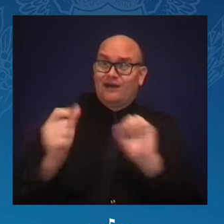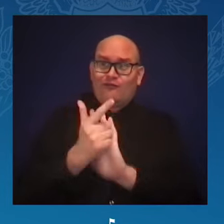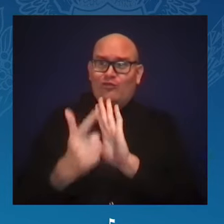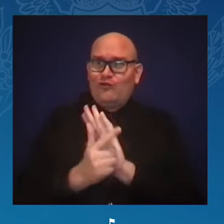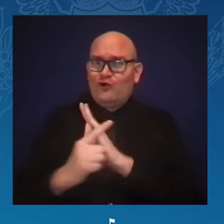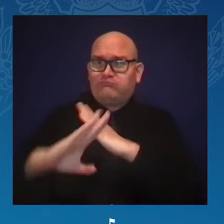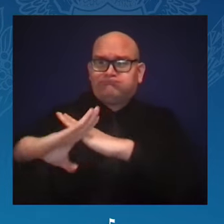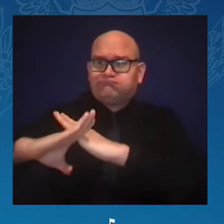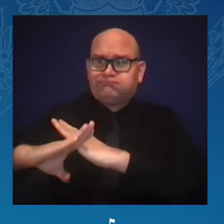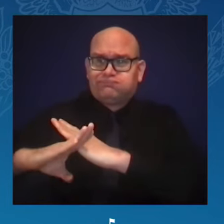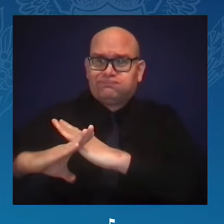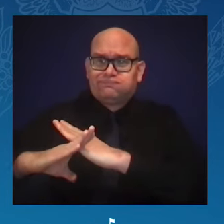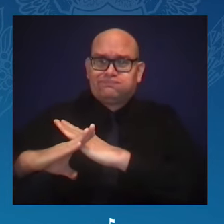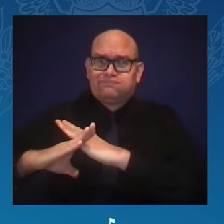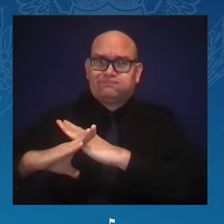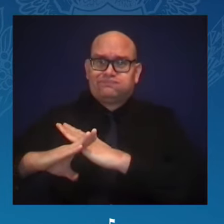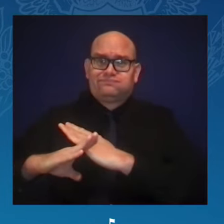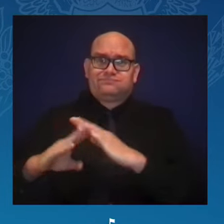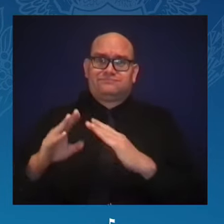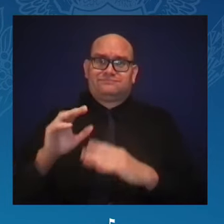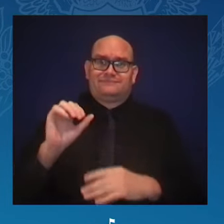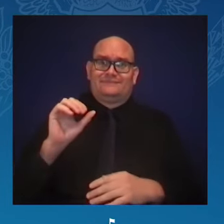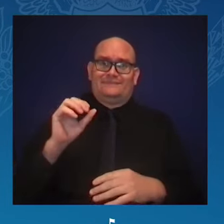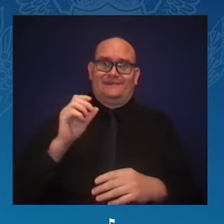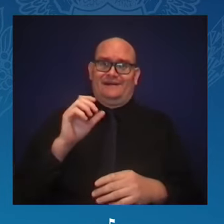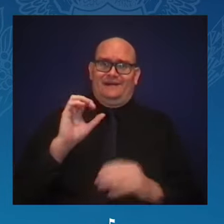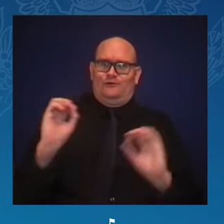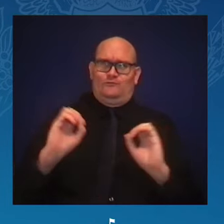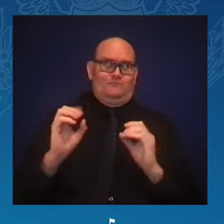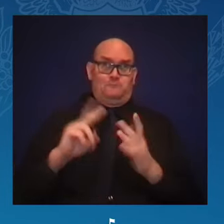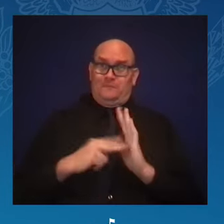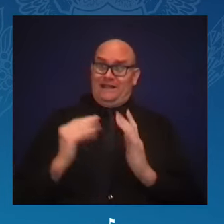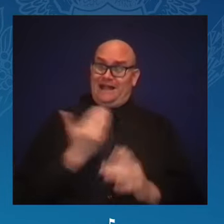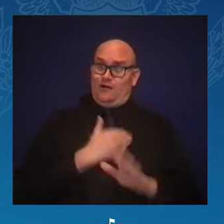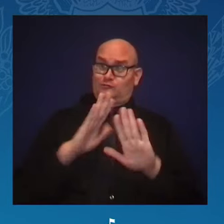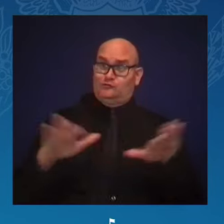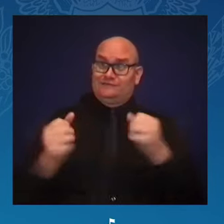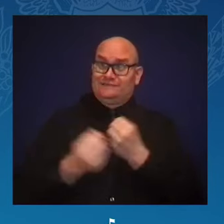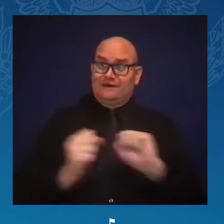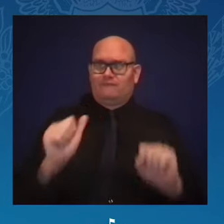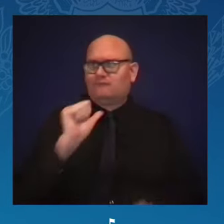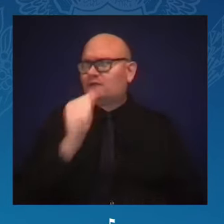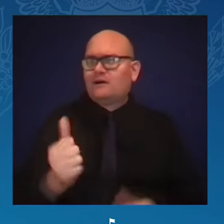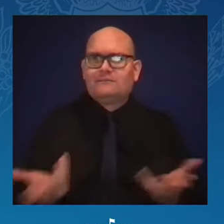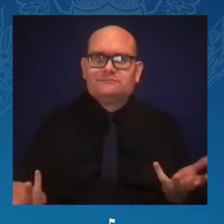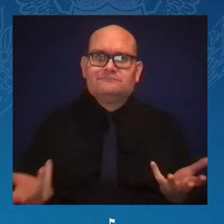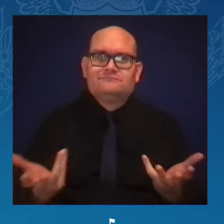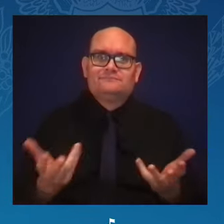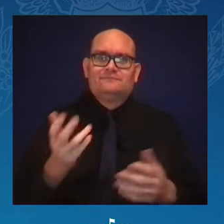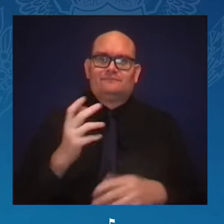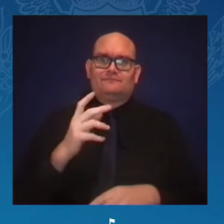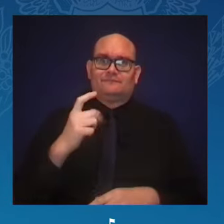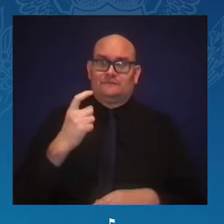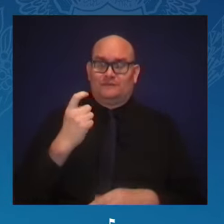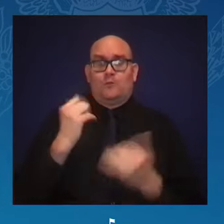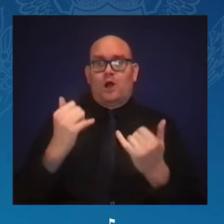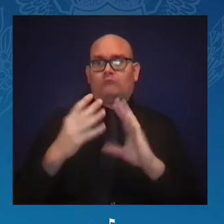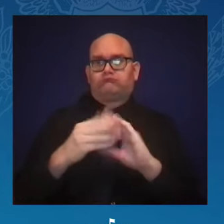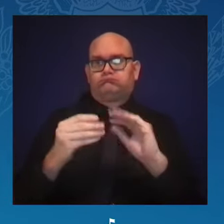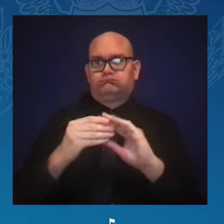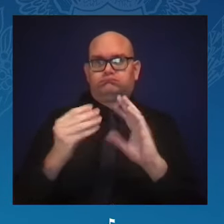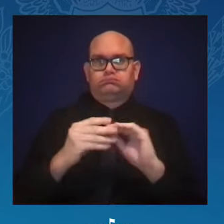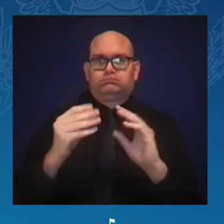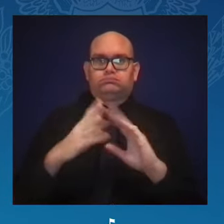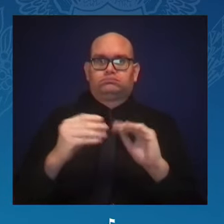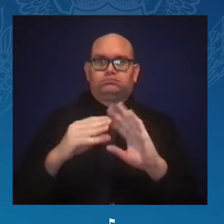extremists pass book bans to prevent them from learning our true history. Book bans in this year